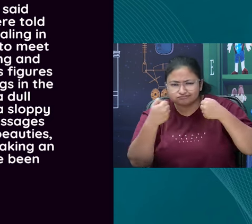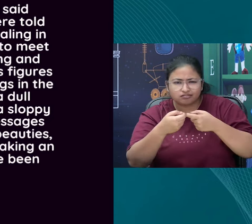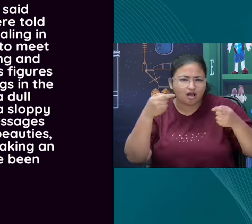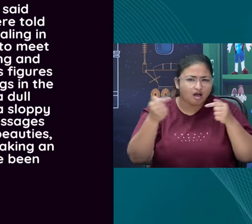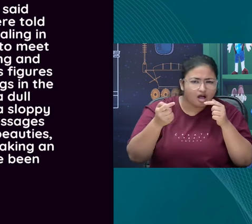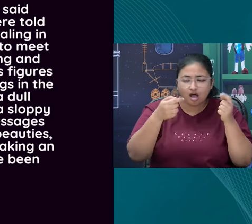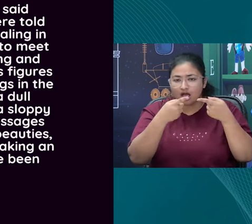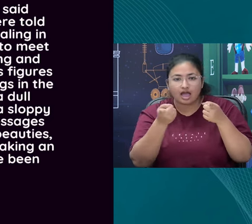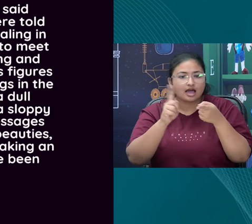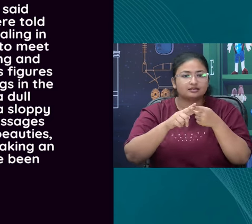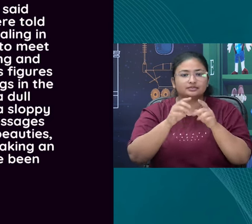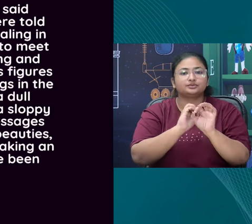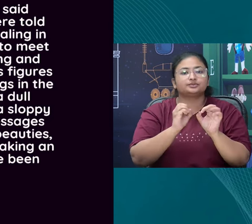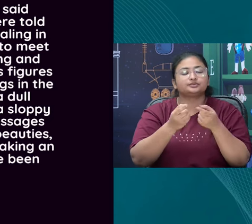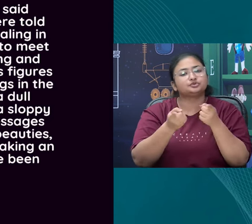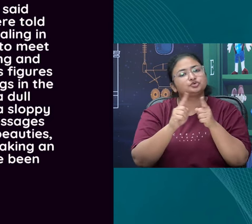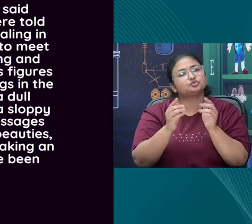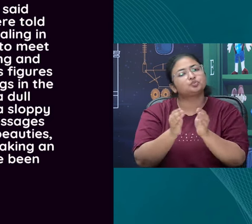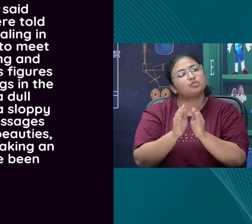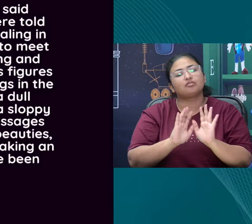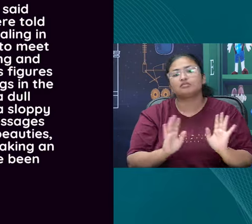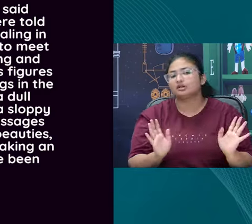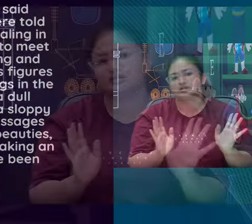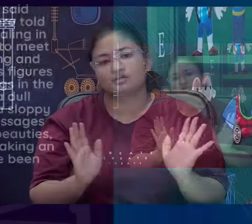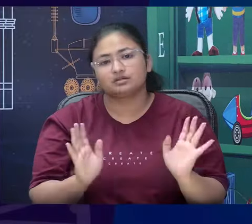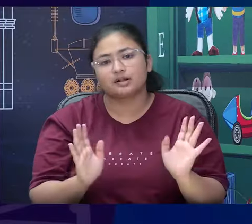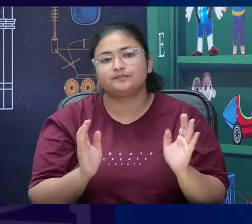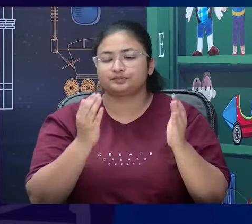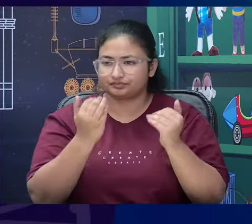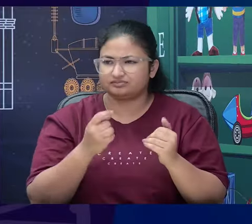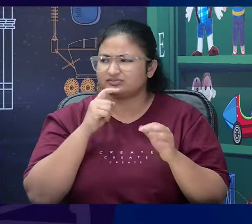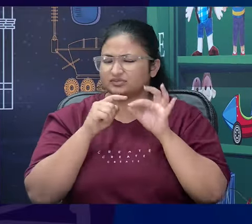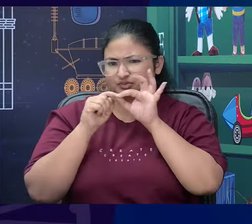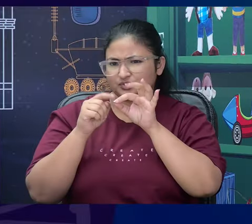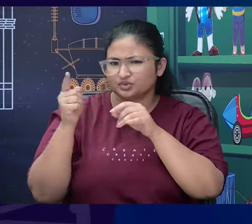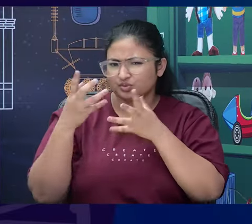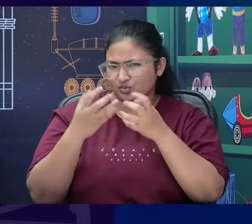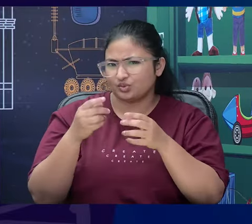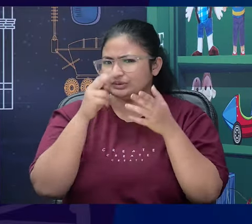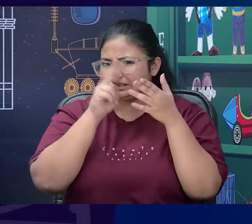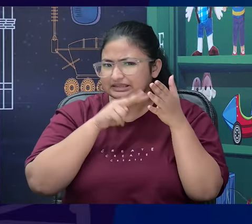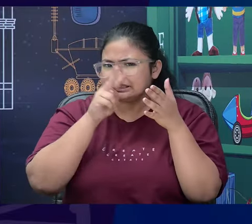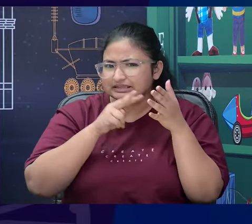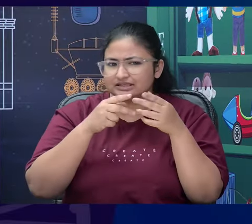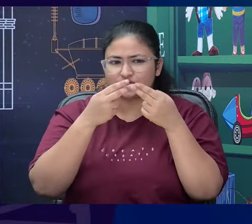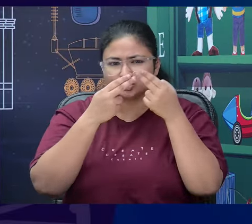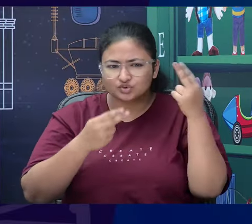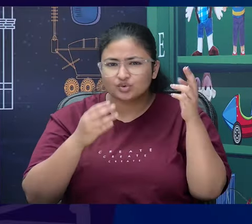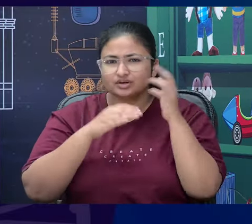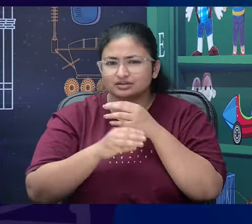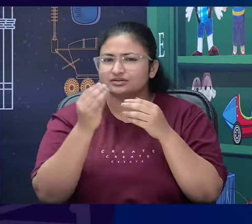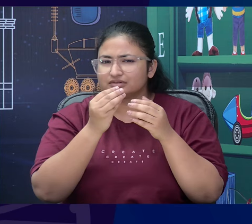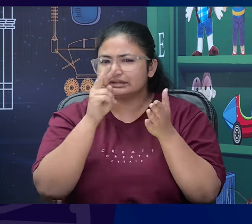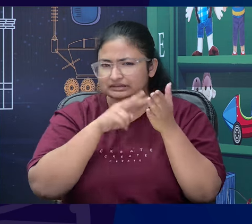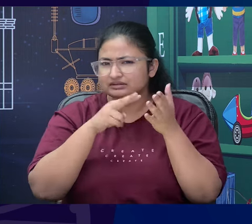Would you like to read out certain passages certain paragraphs of the story ma'am? Yes, so